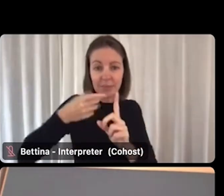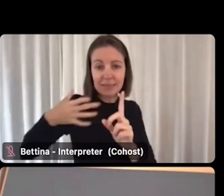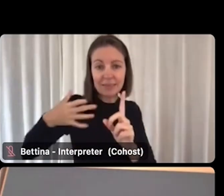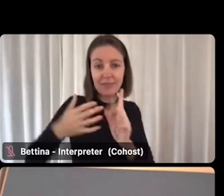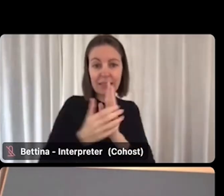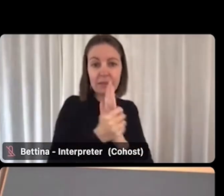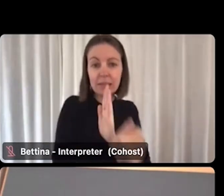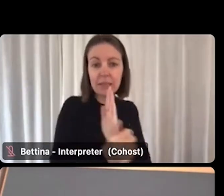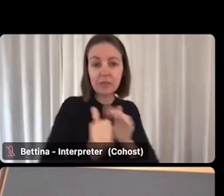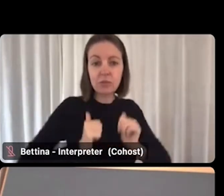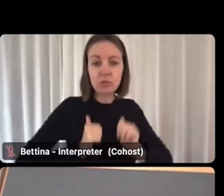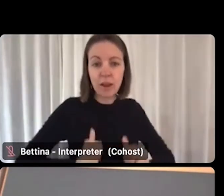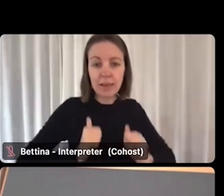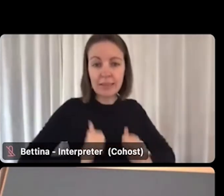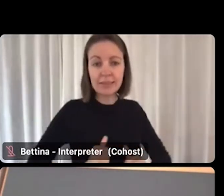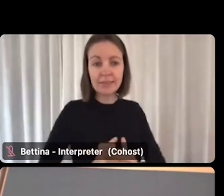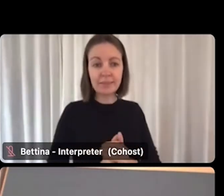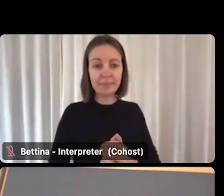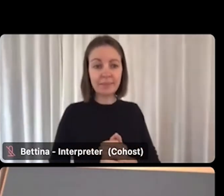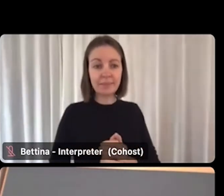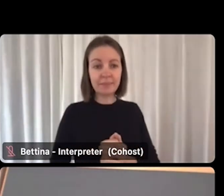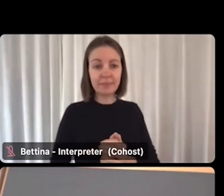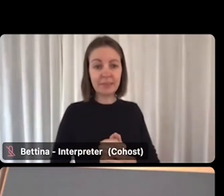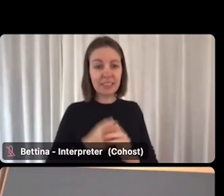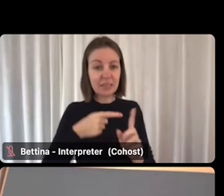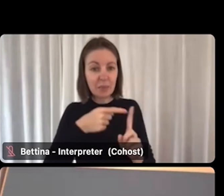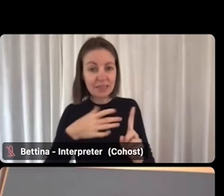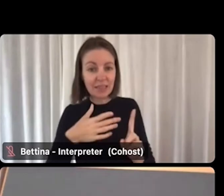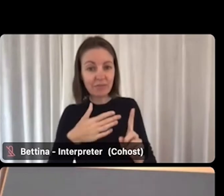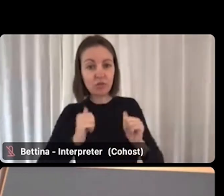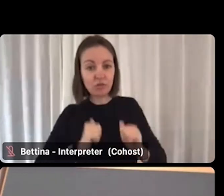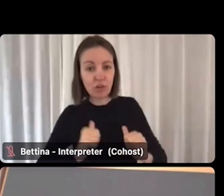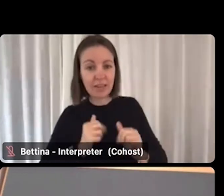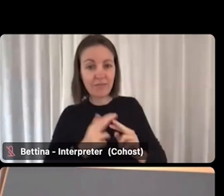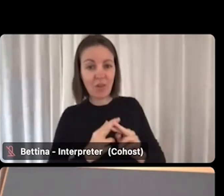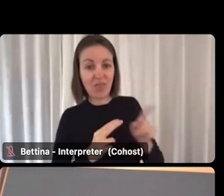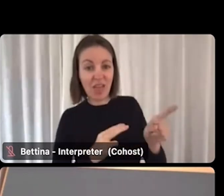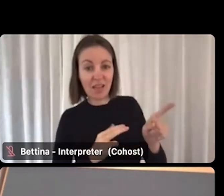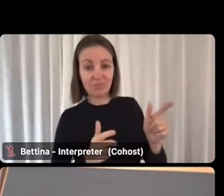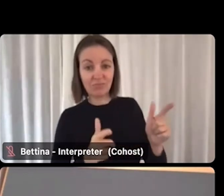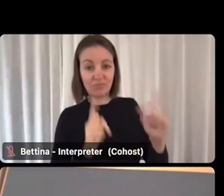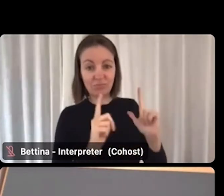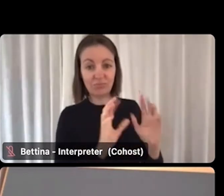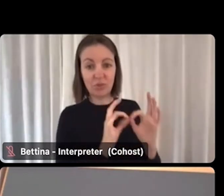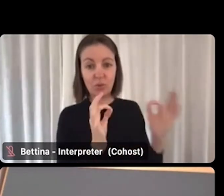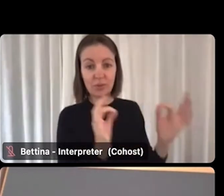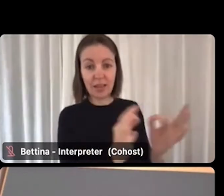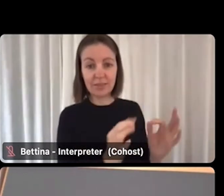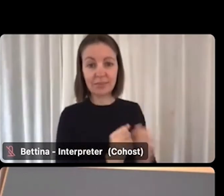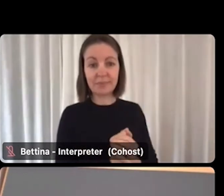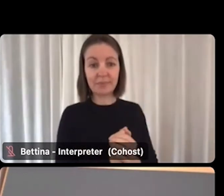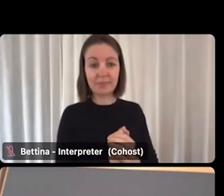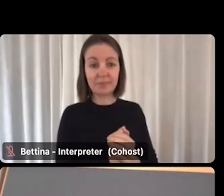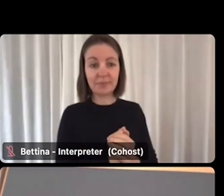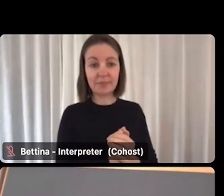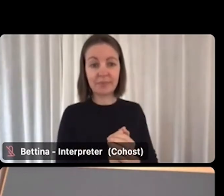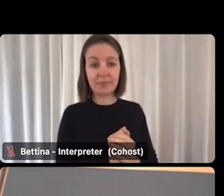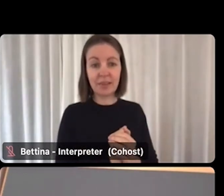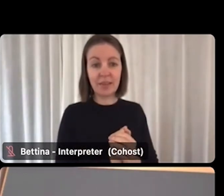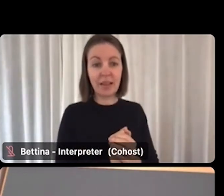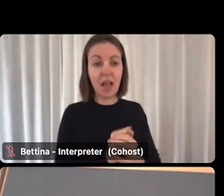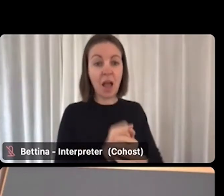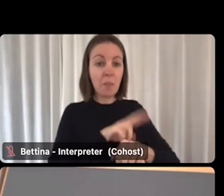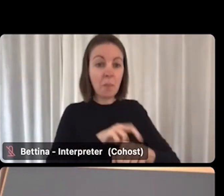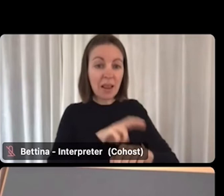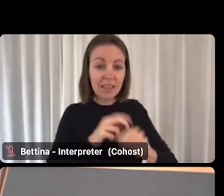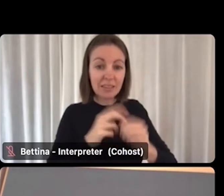accredited and eligible employer specific training, OH&S training, police checks, etc. Providing equipment to